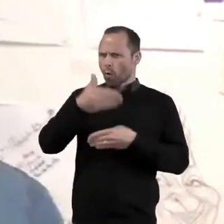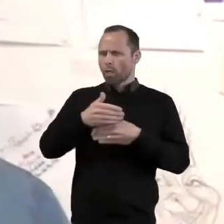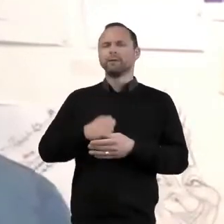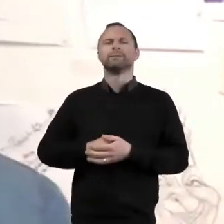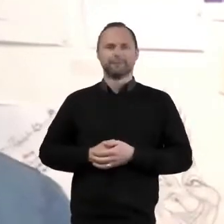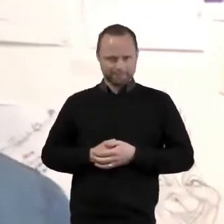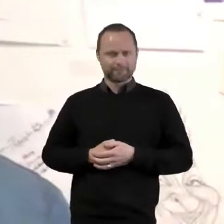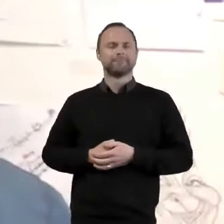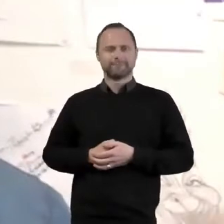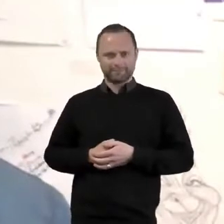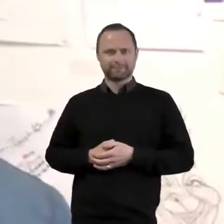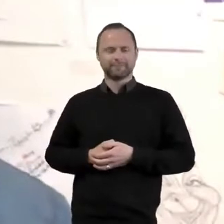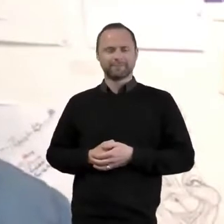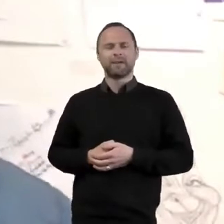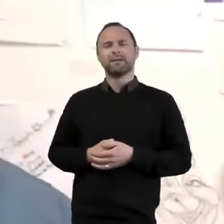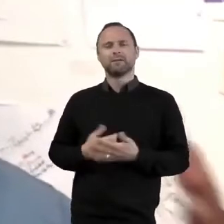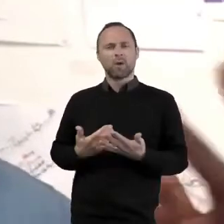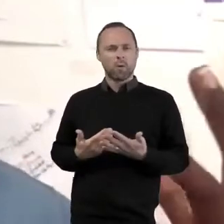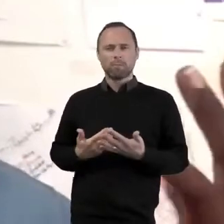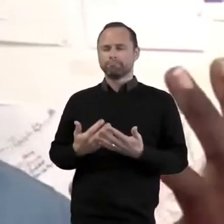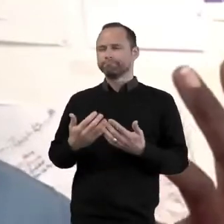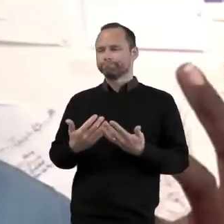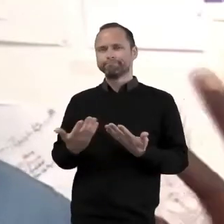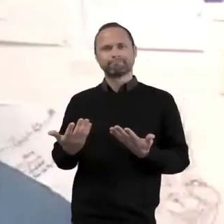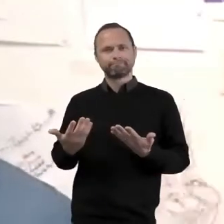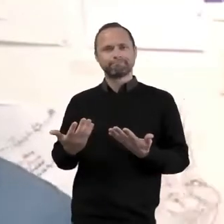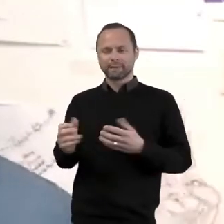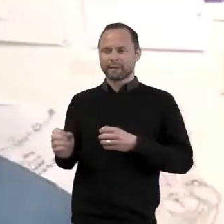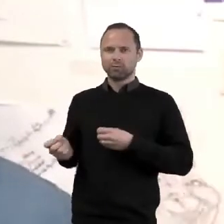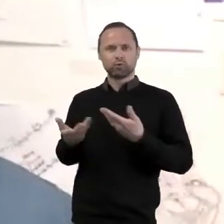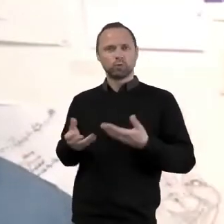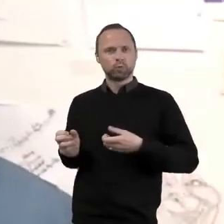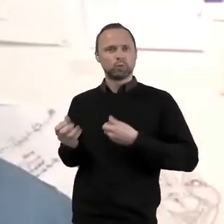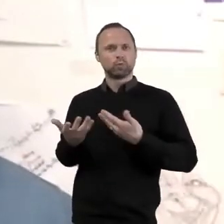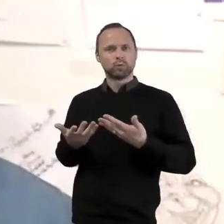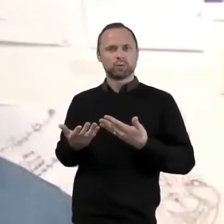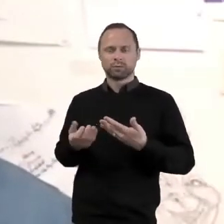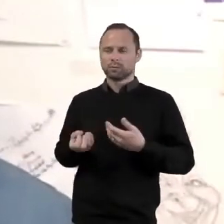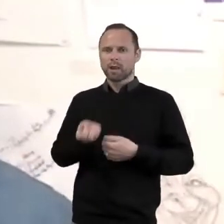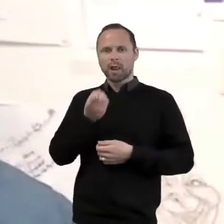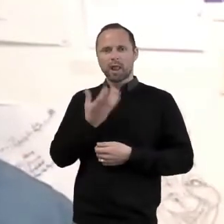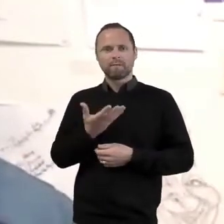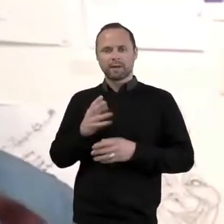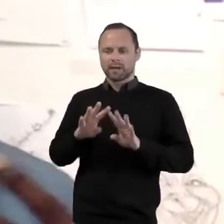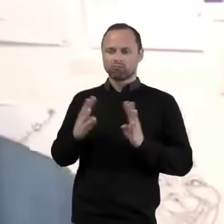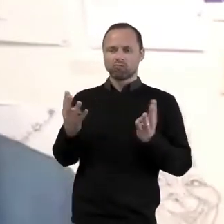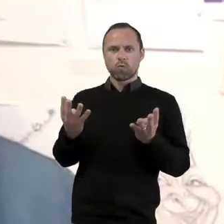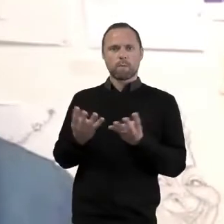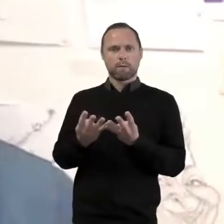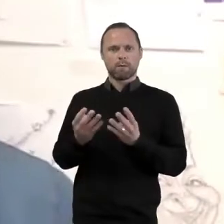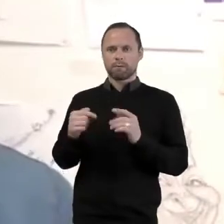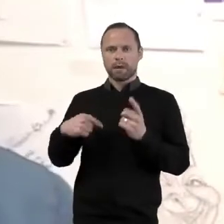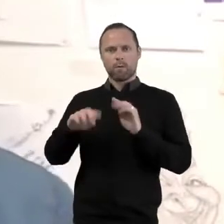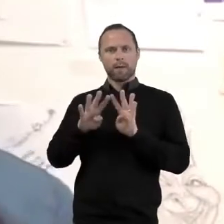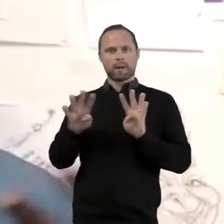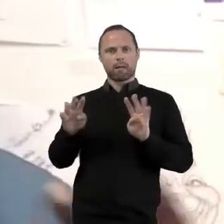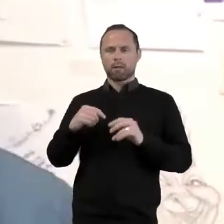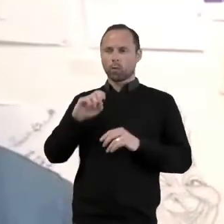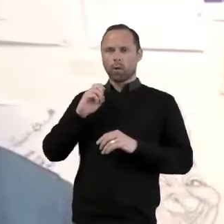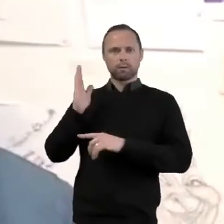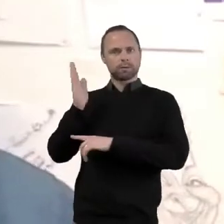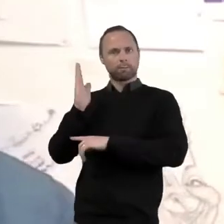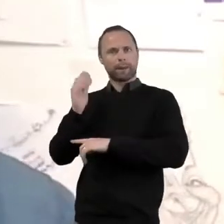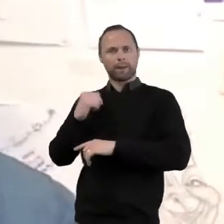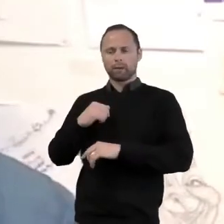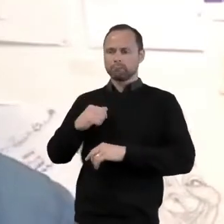Okay excellent. So we've got a lovely group of panelists here who are going to be speaking and sharing their